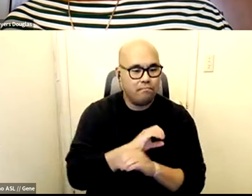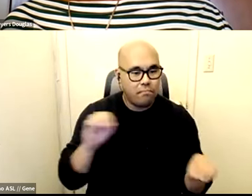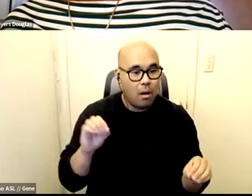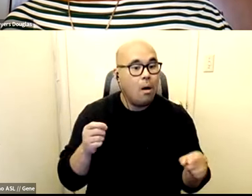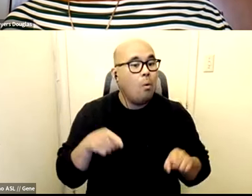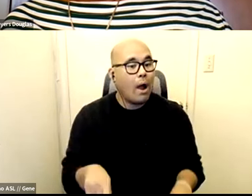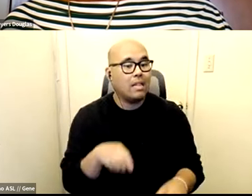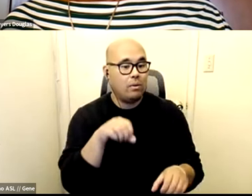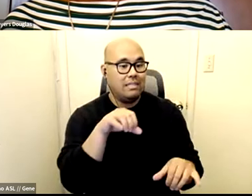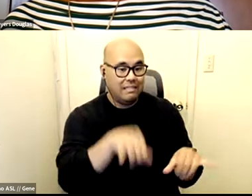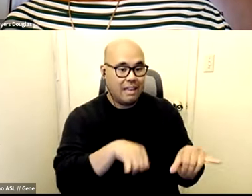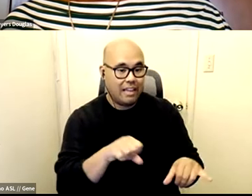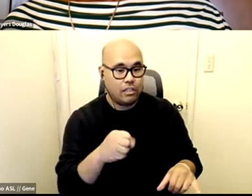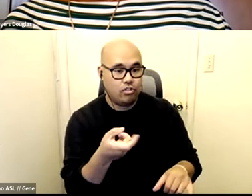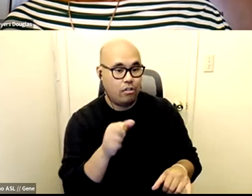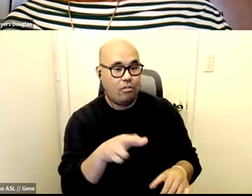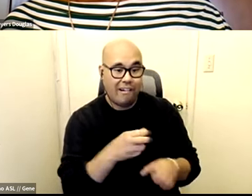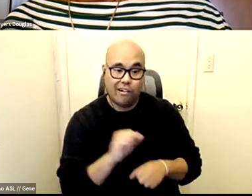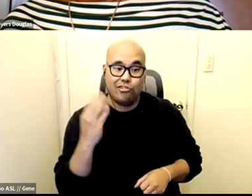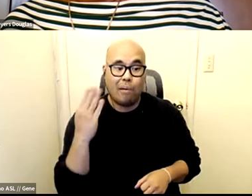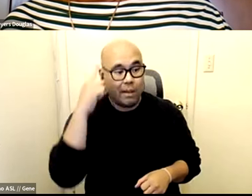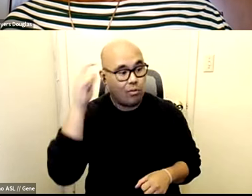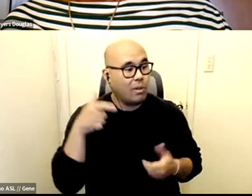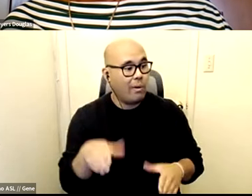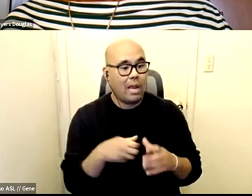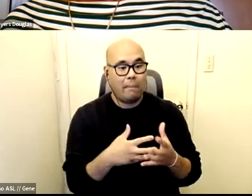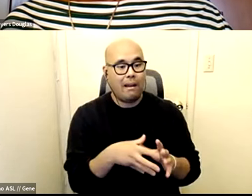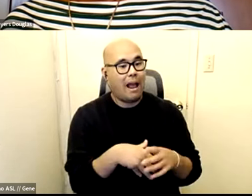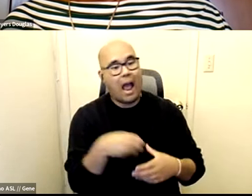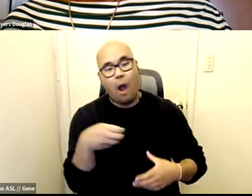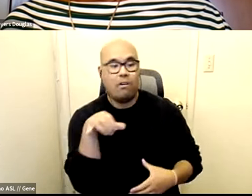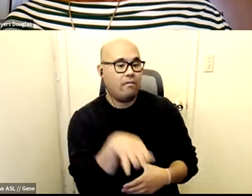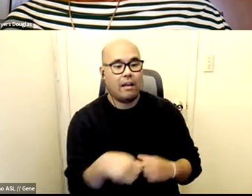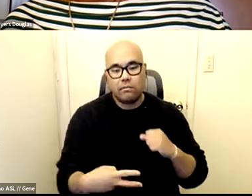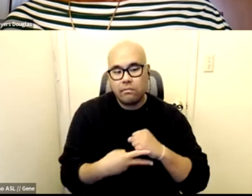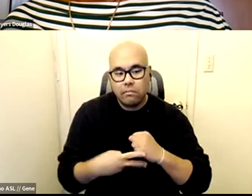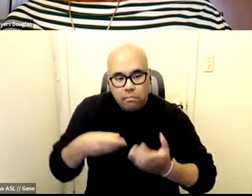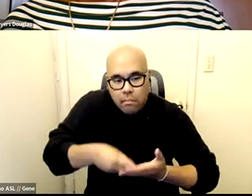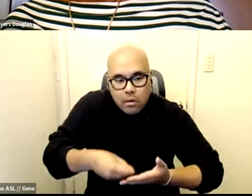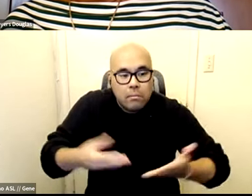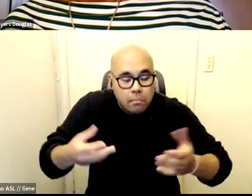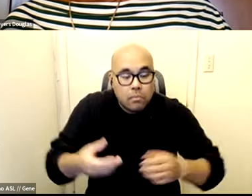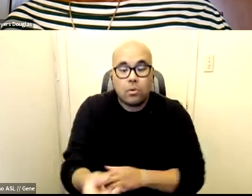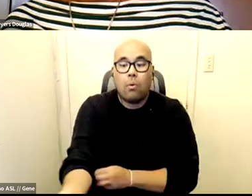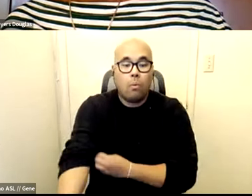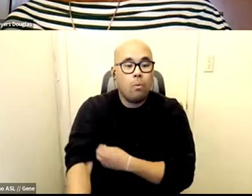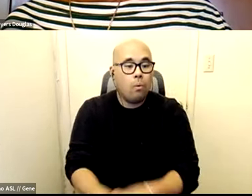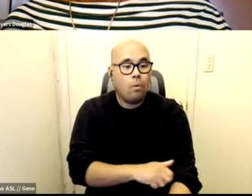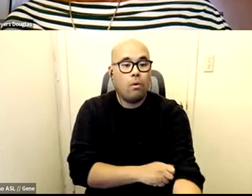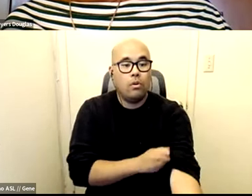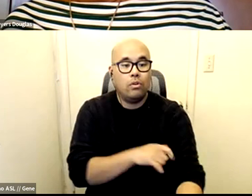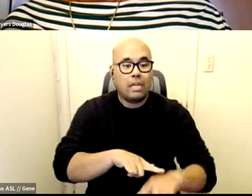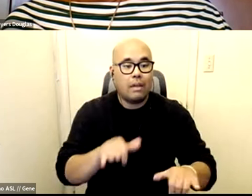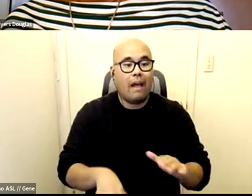while i was in the shelter because i was like well the only way i'm going to get out the shelter is if i save money so at the same time i found my own job